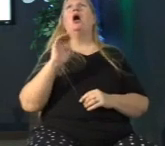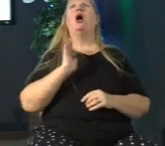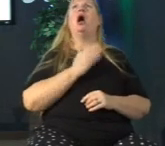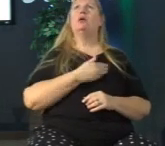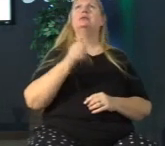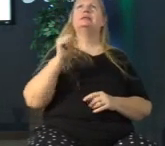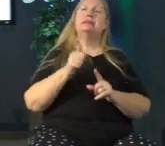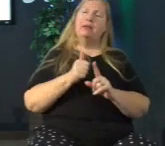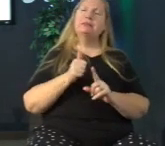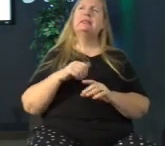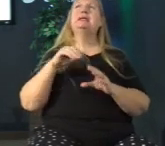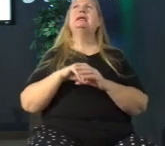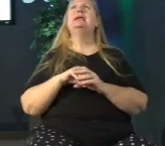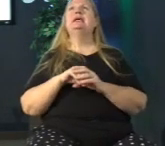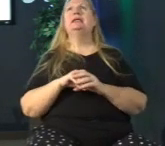in the basics